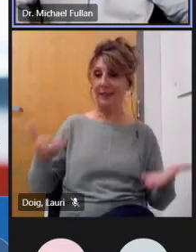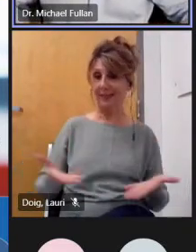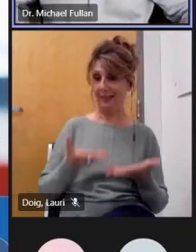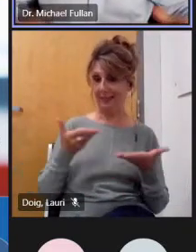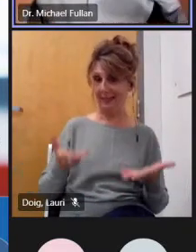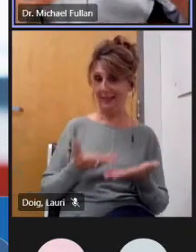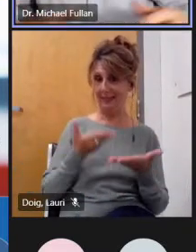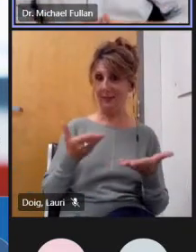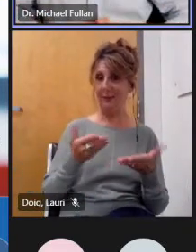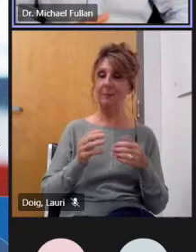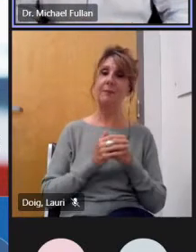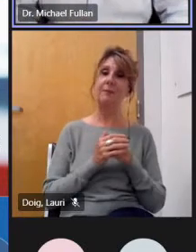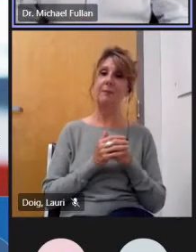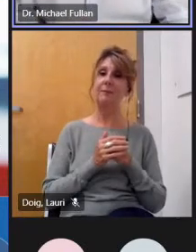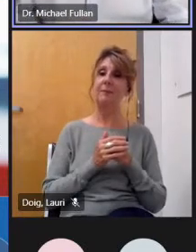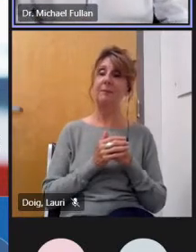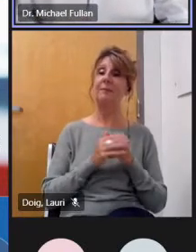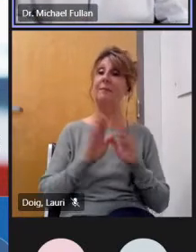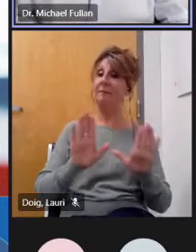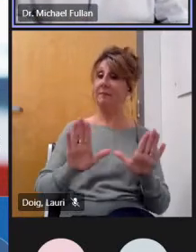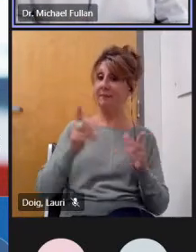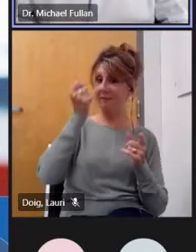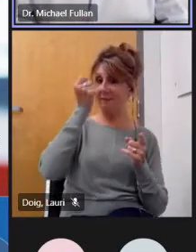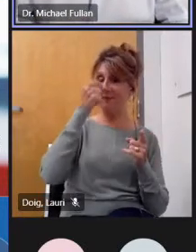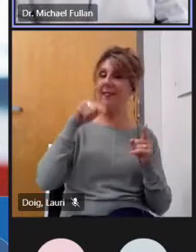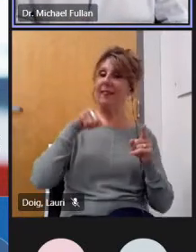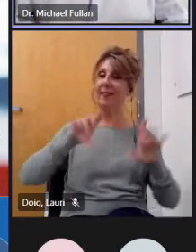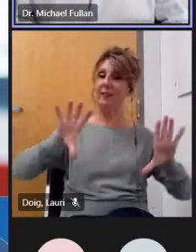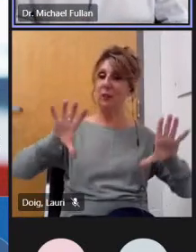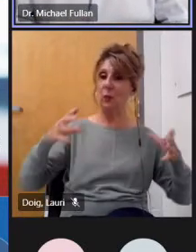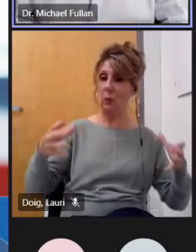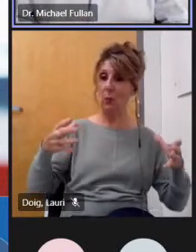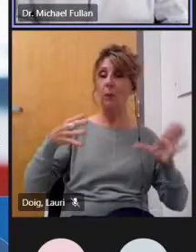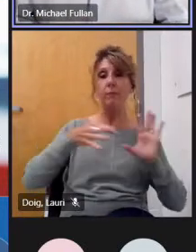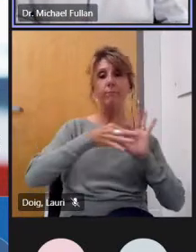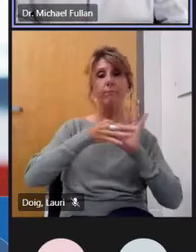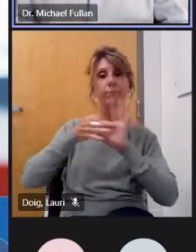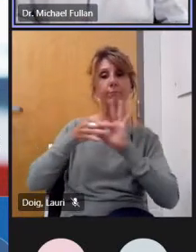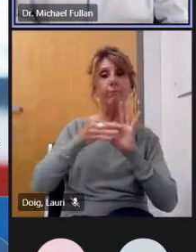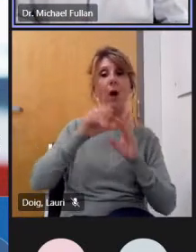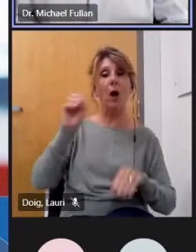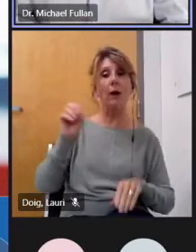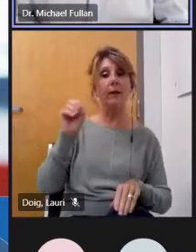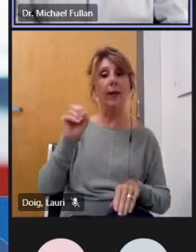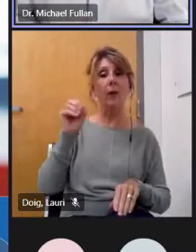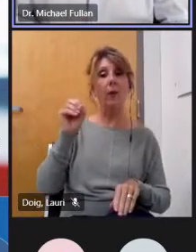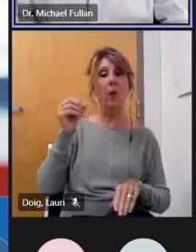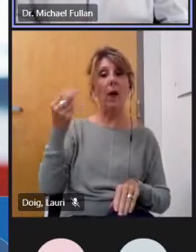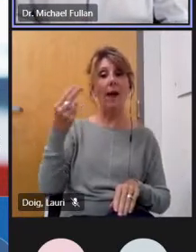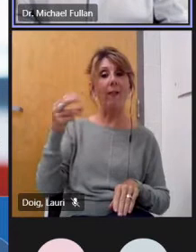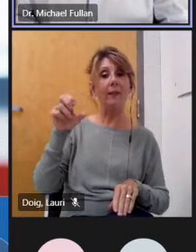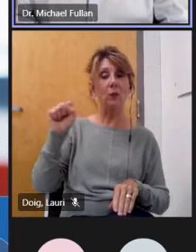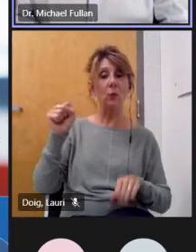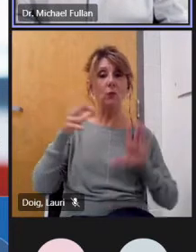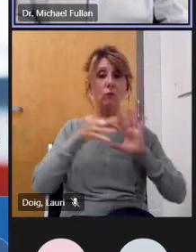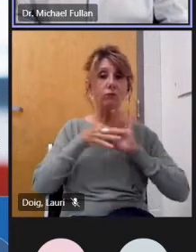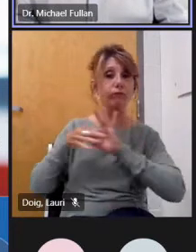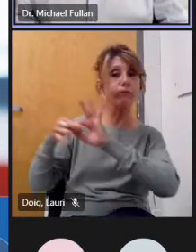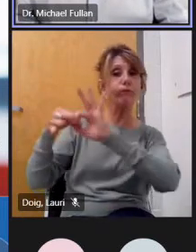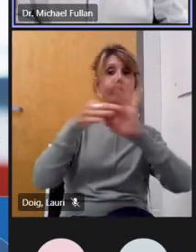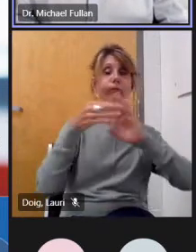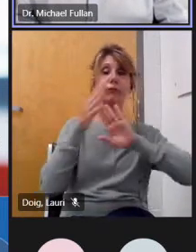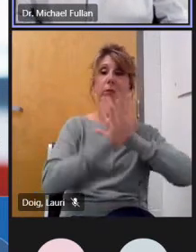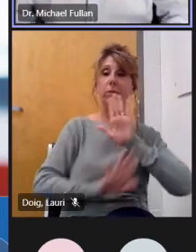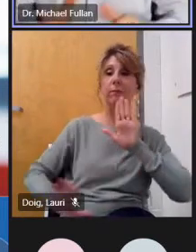uh we our group has a lot of connections with the ontario health schools coalition and other groups across the country